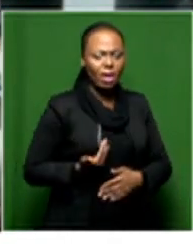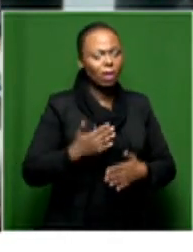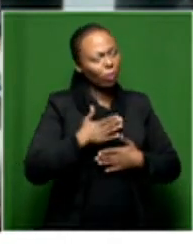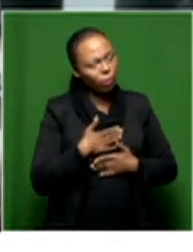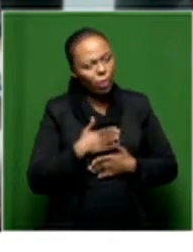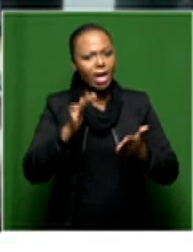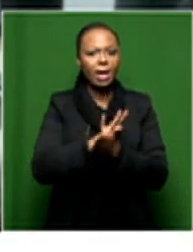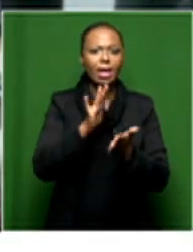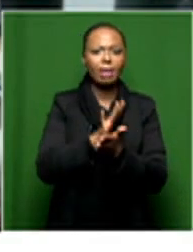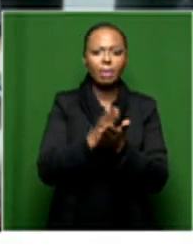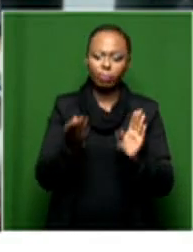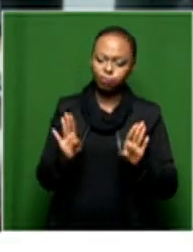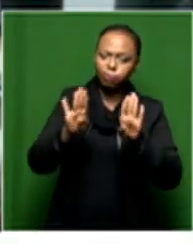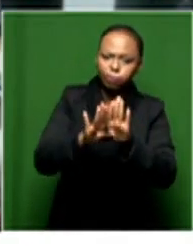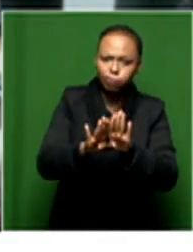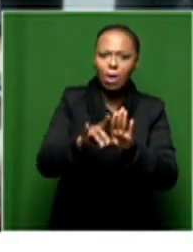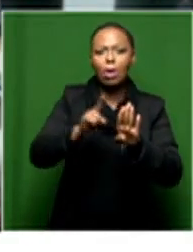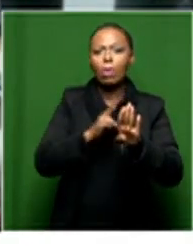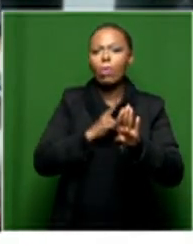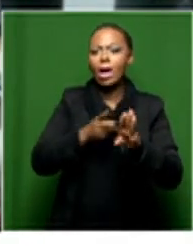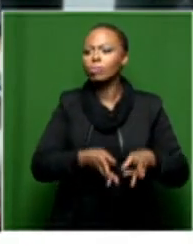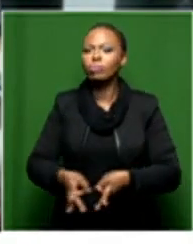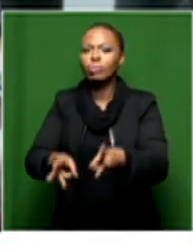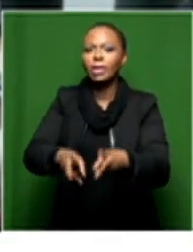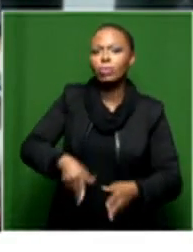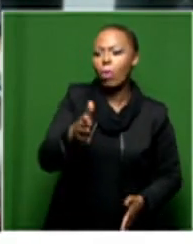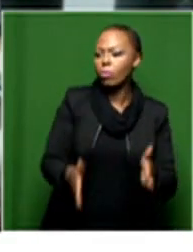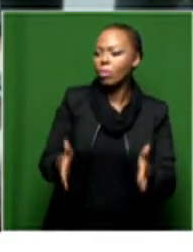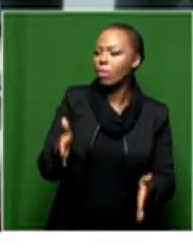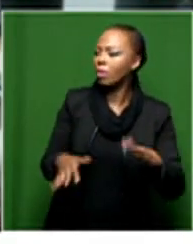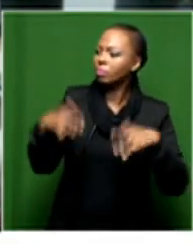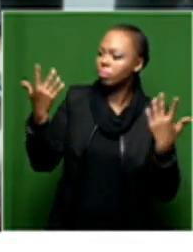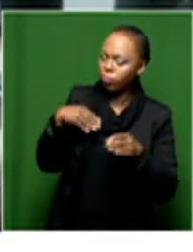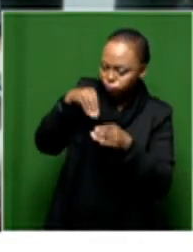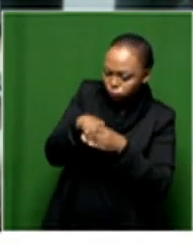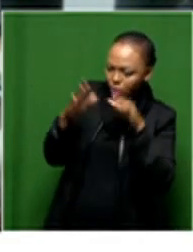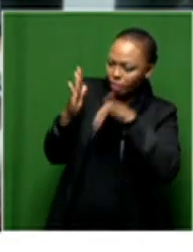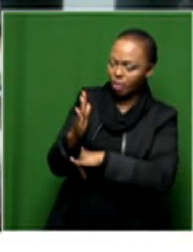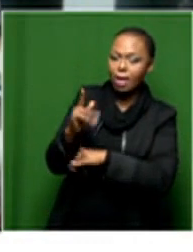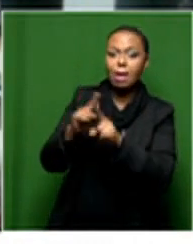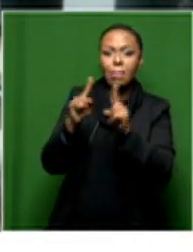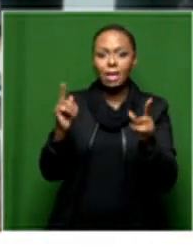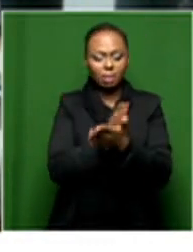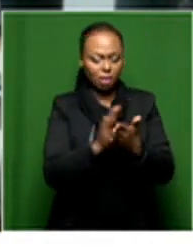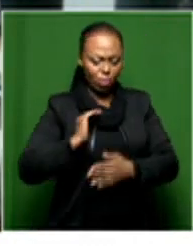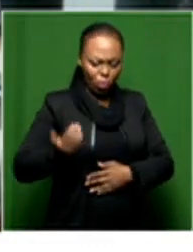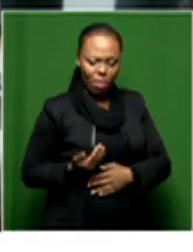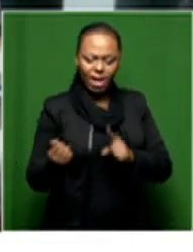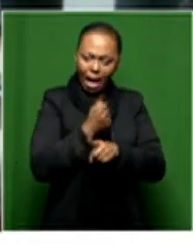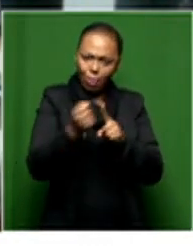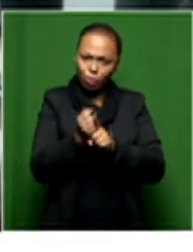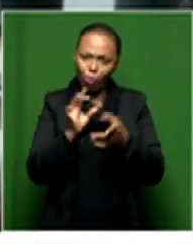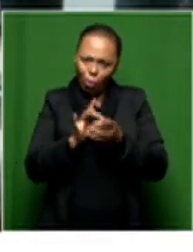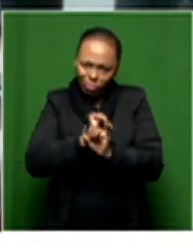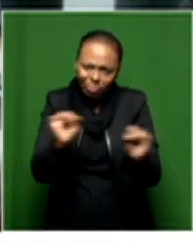lockdowns, because we were not in the streets, you know, for instance. But yet again, there were women who were being abused